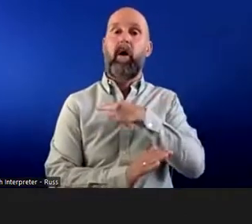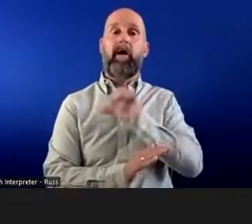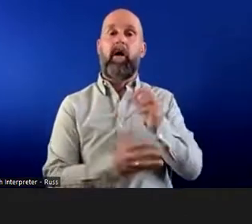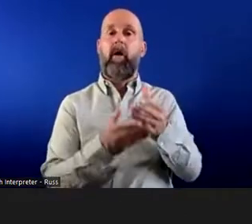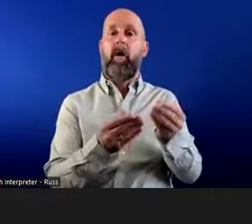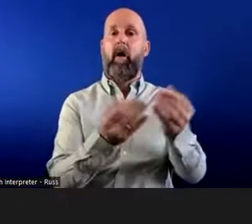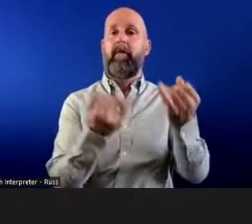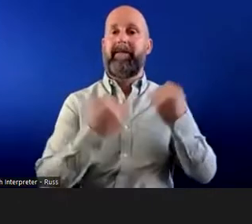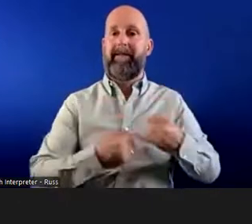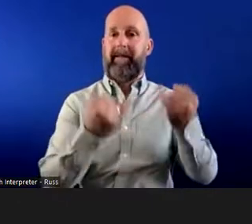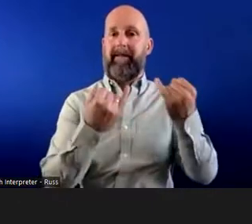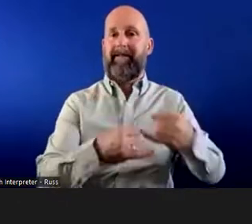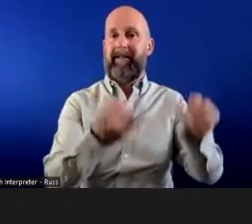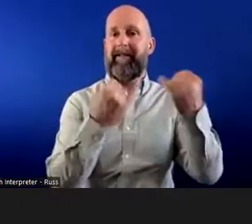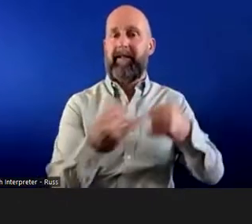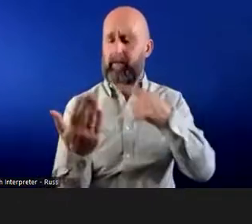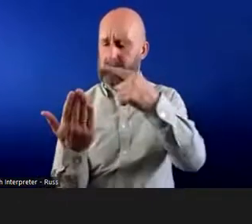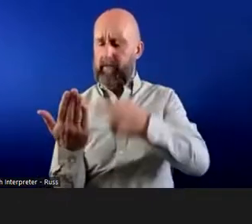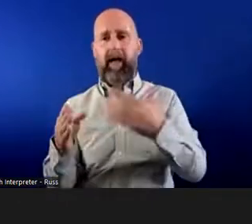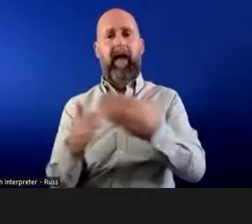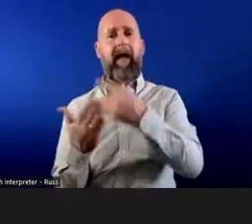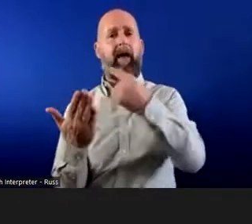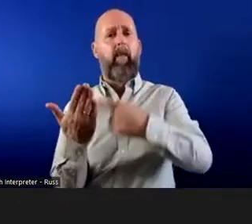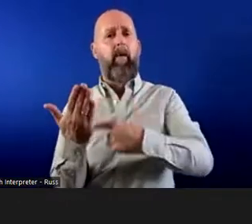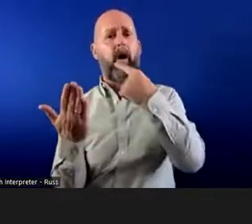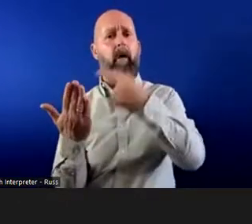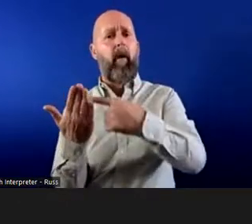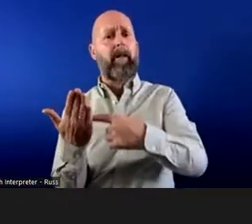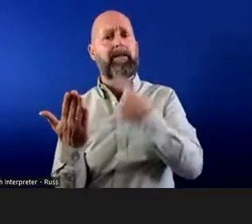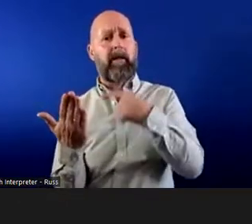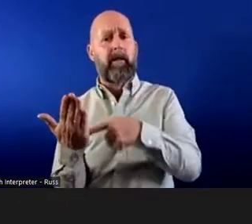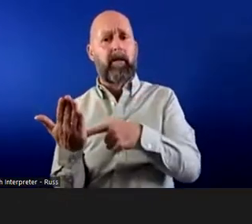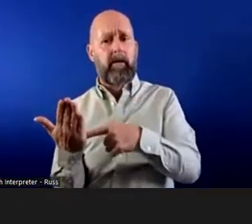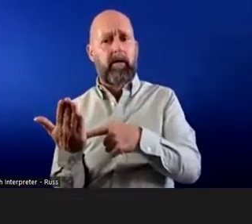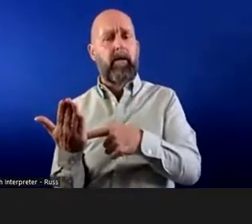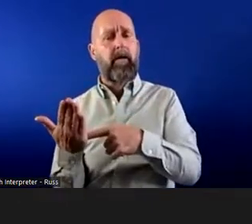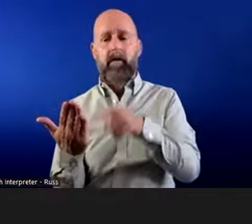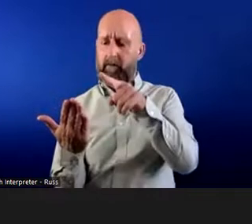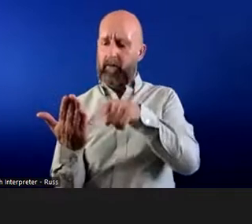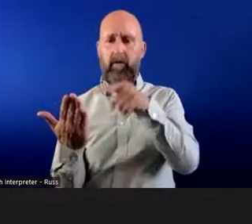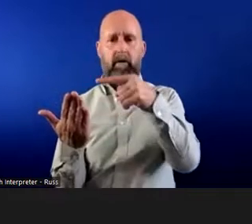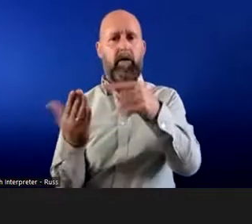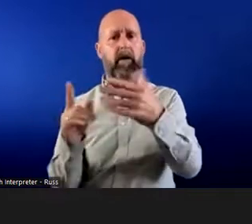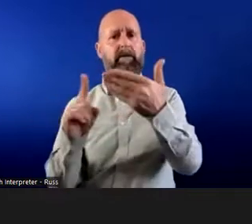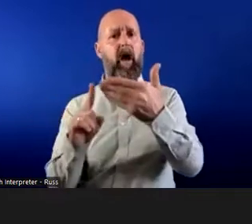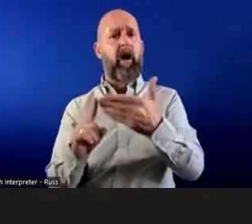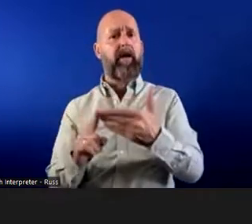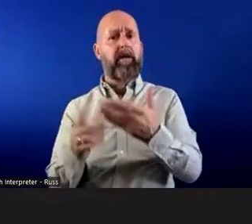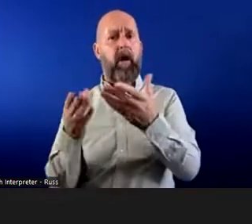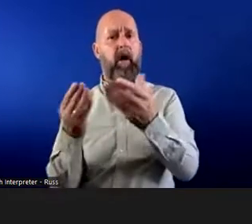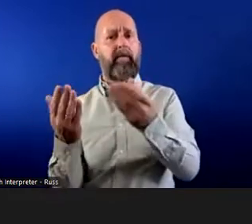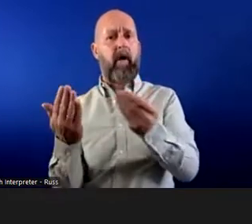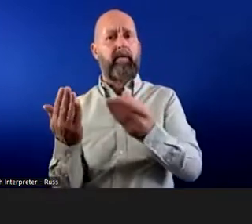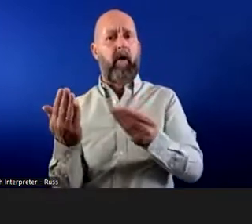absence record. The employer had a particular policy in place with targets for absence and she